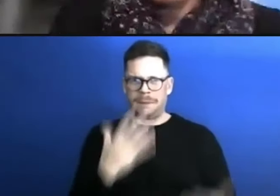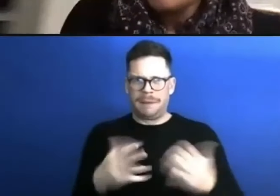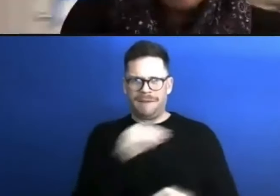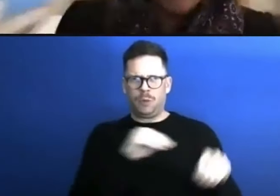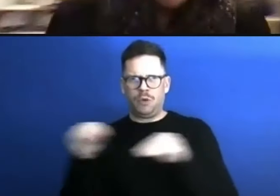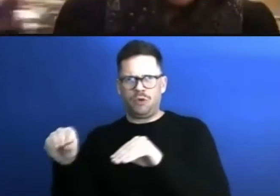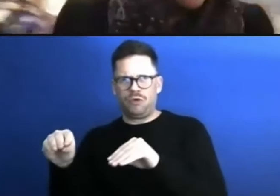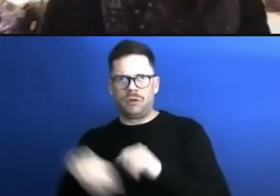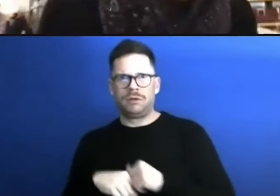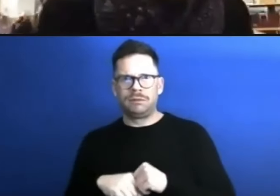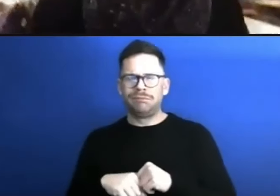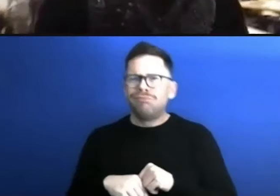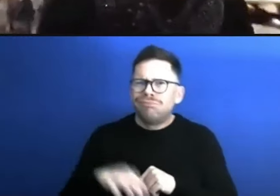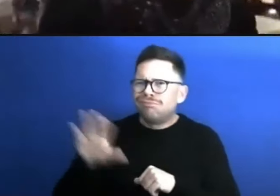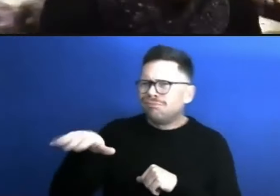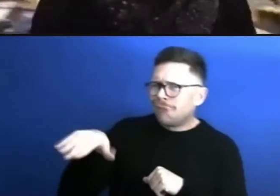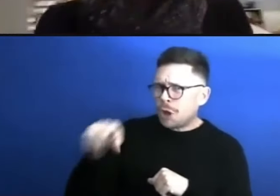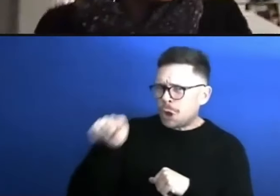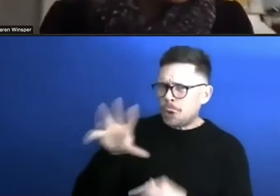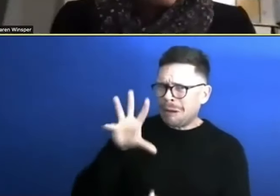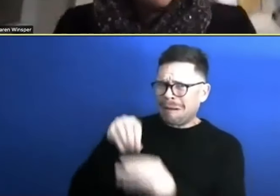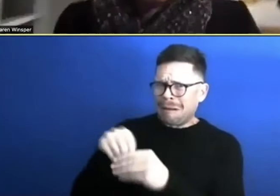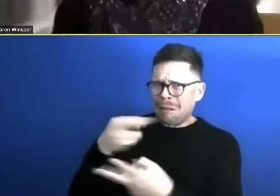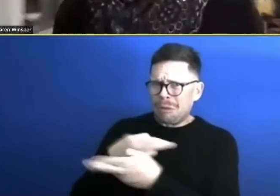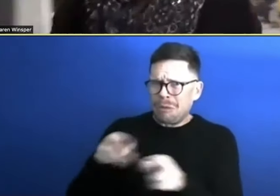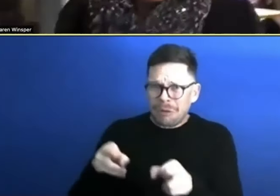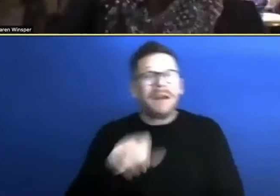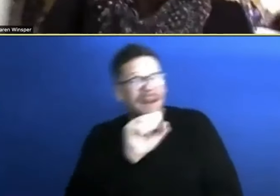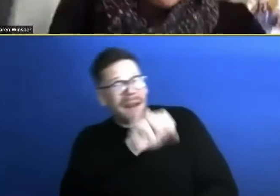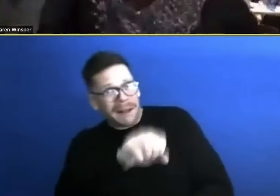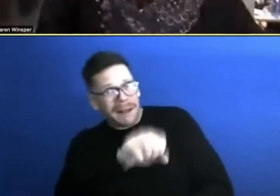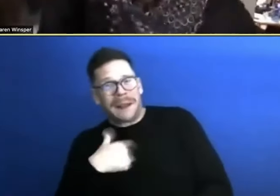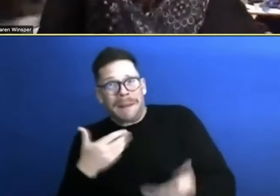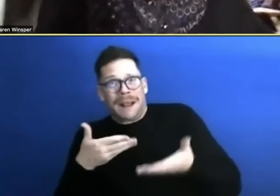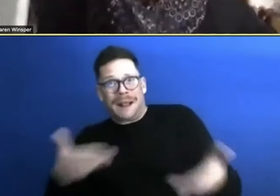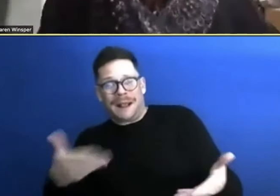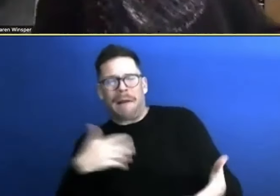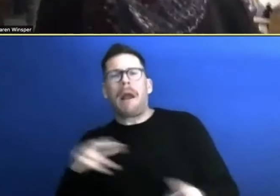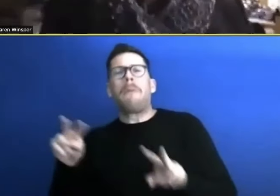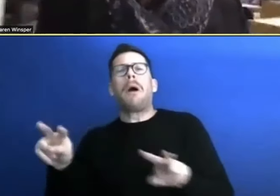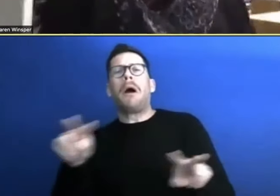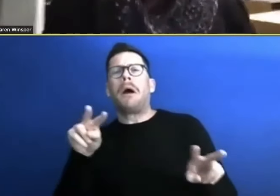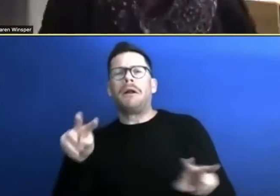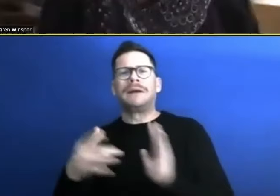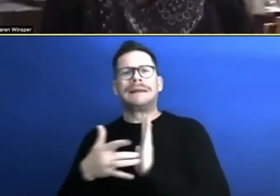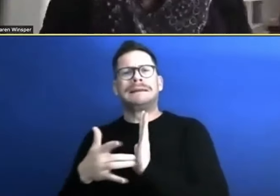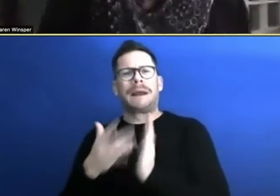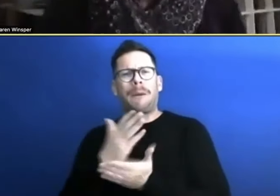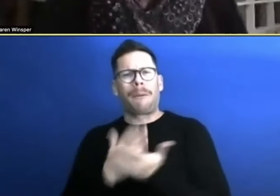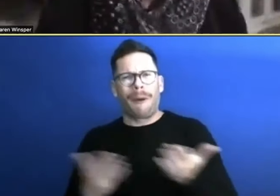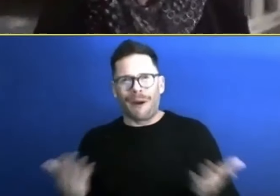Aren't you in the room? I am. So I am in the room. I'm monitoring the tech piece, right?